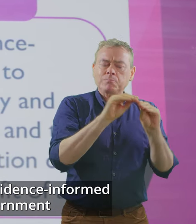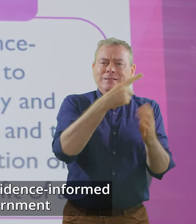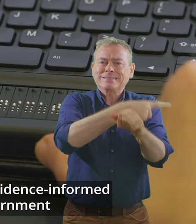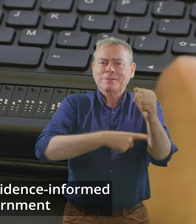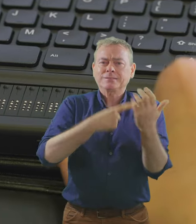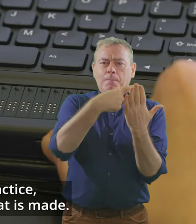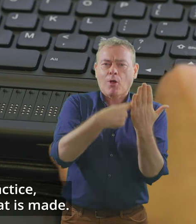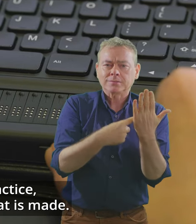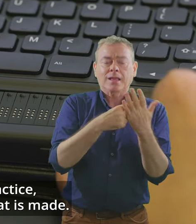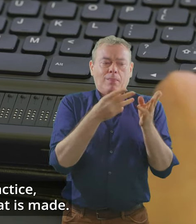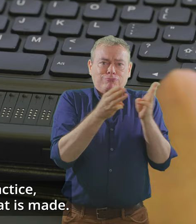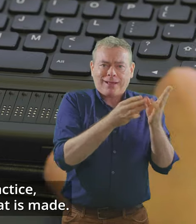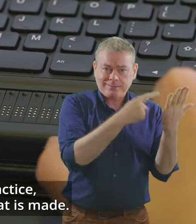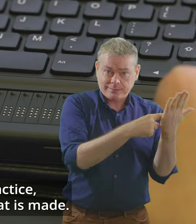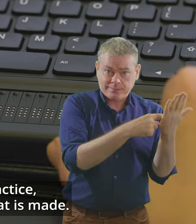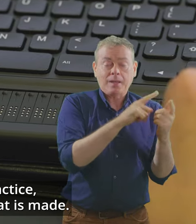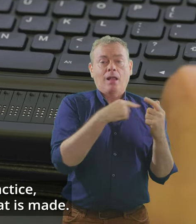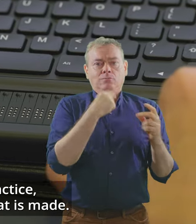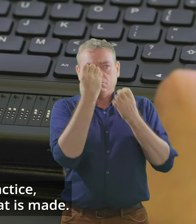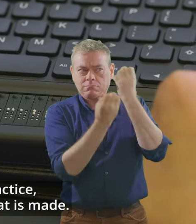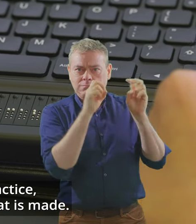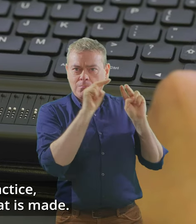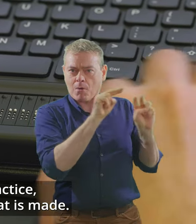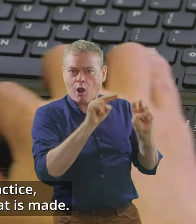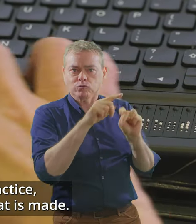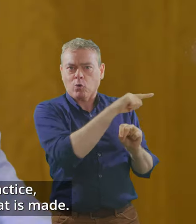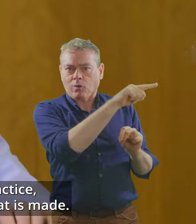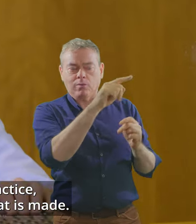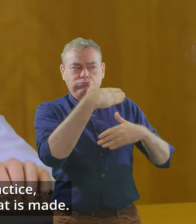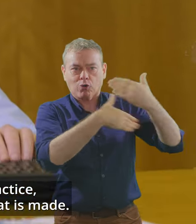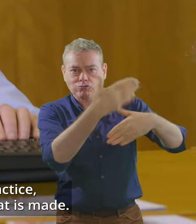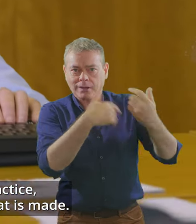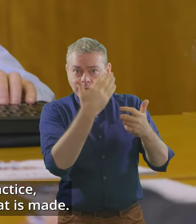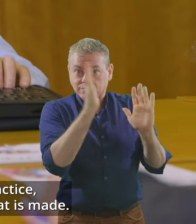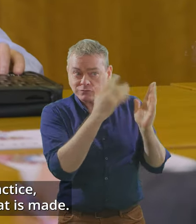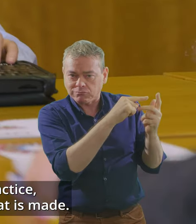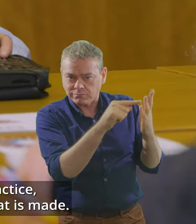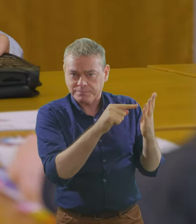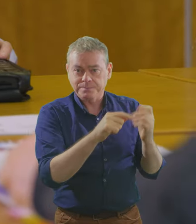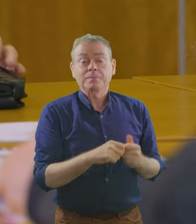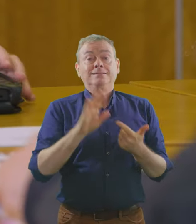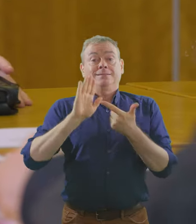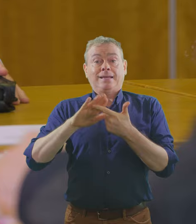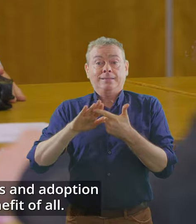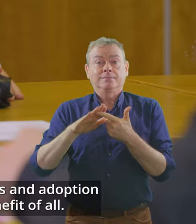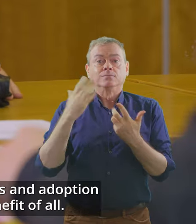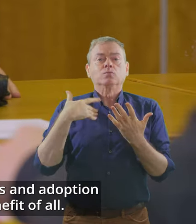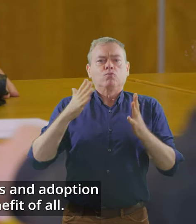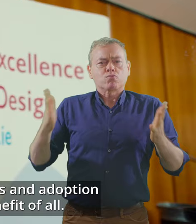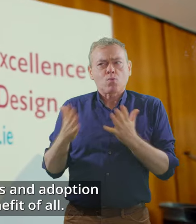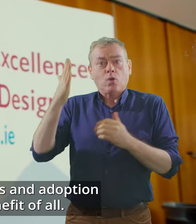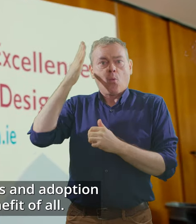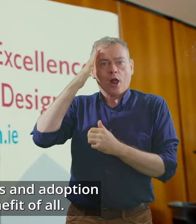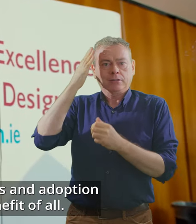guidance to government on disability policy and practice and to monitor the progress that is made secondly